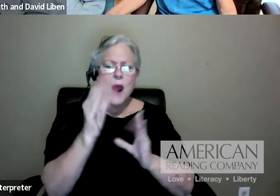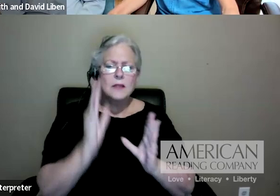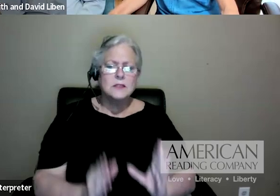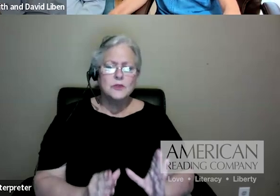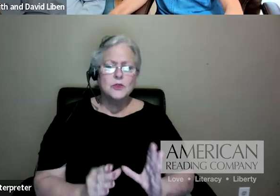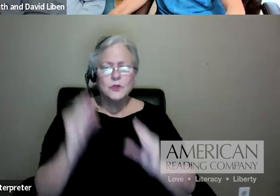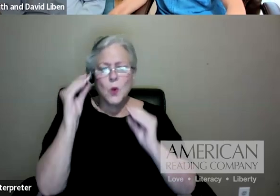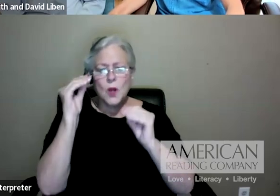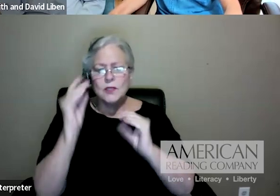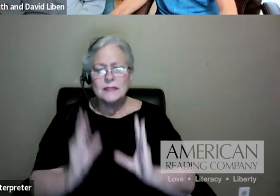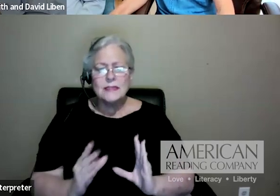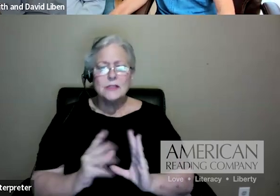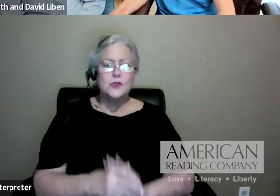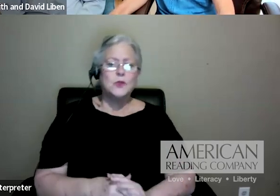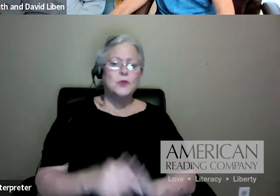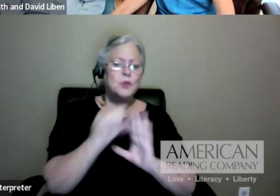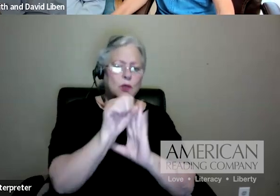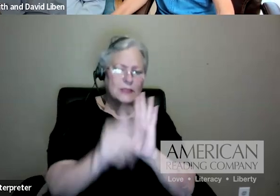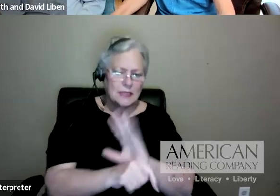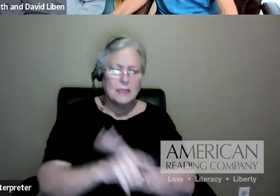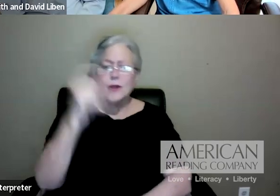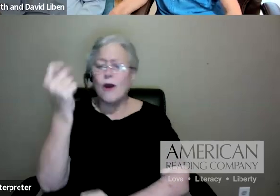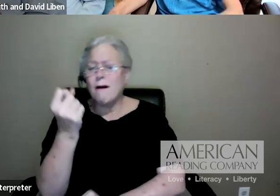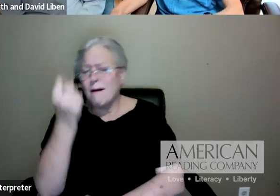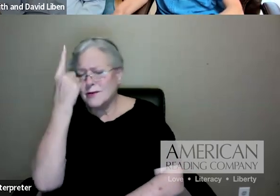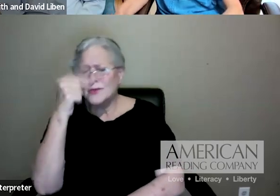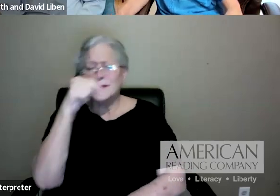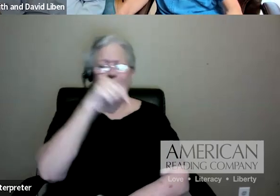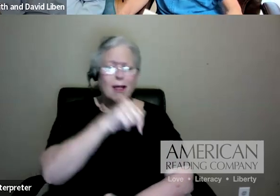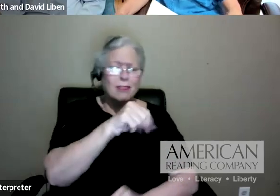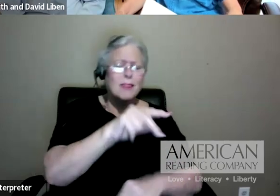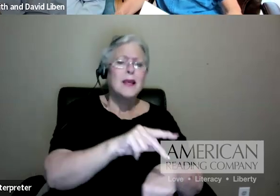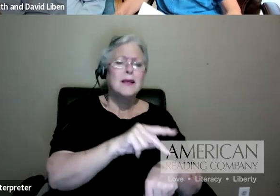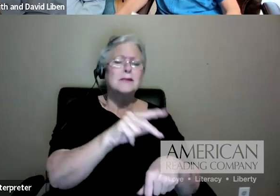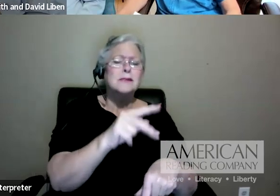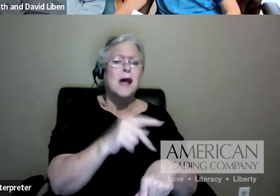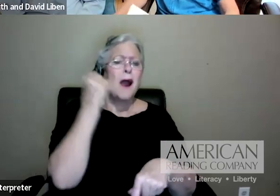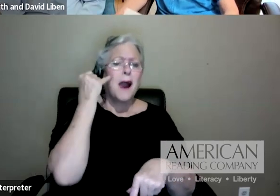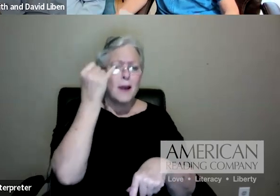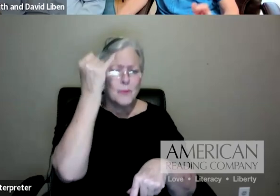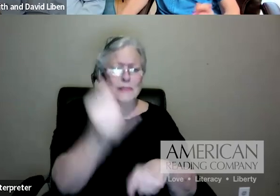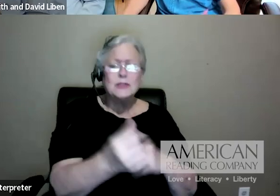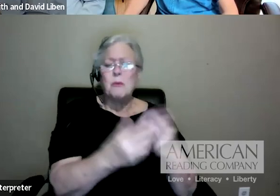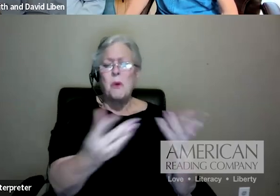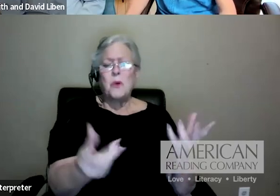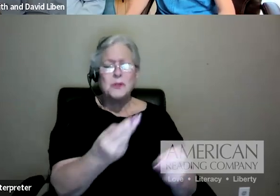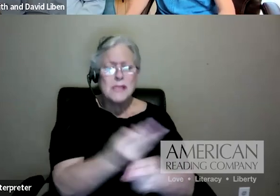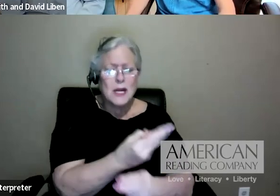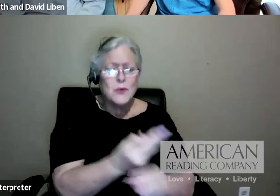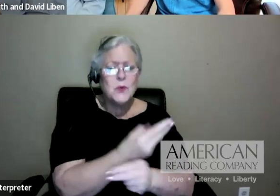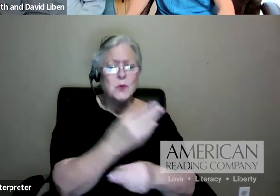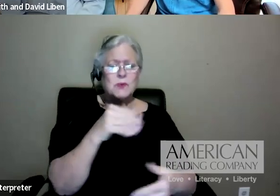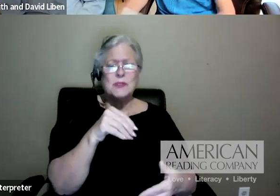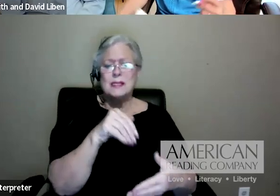understand these principles, use them in adoptions, use them in classrooms? What are you